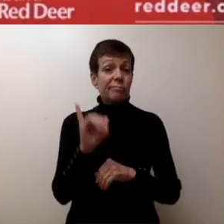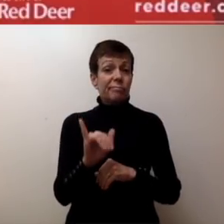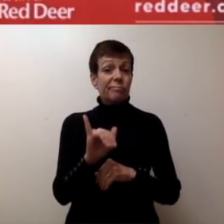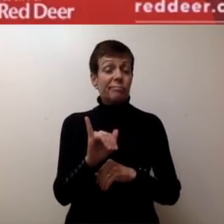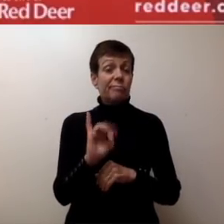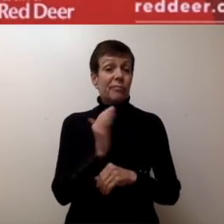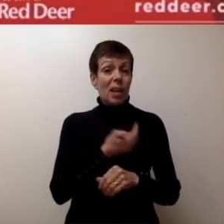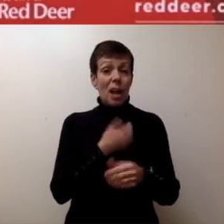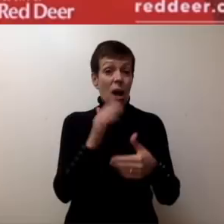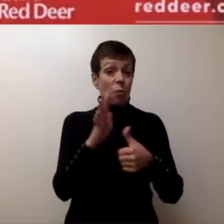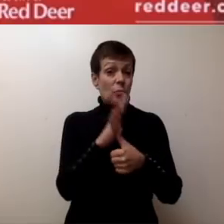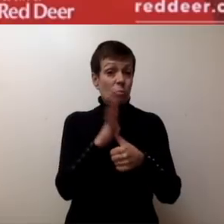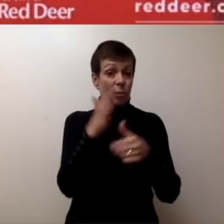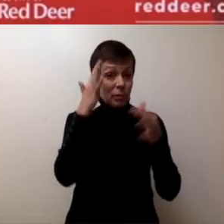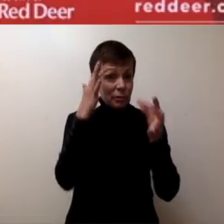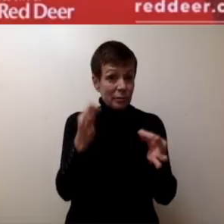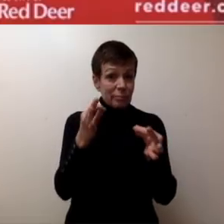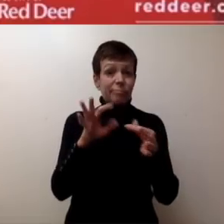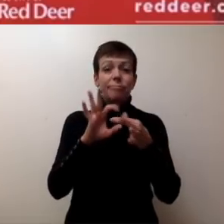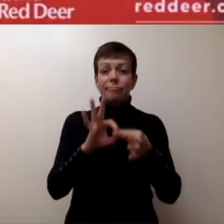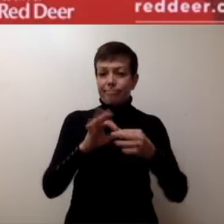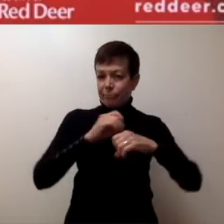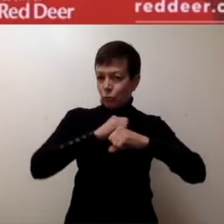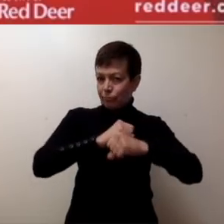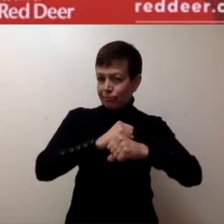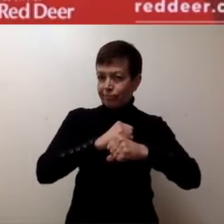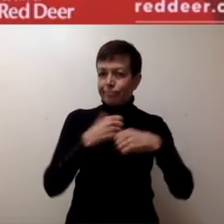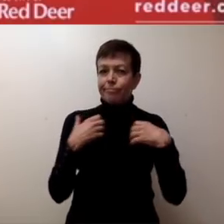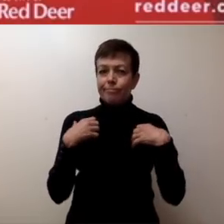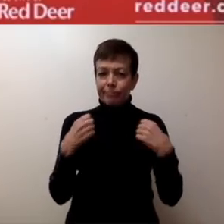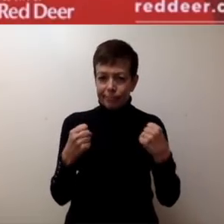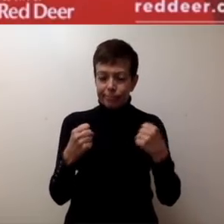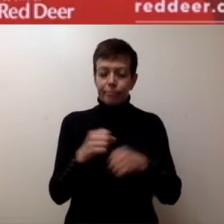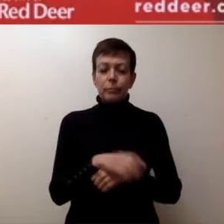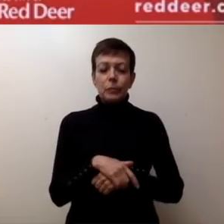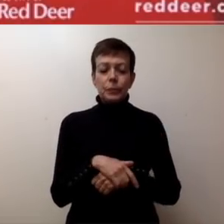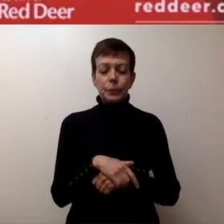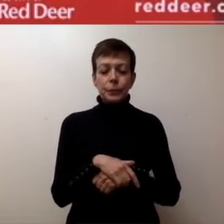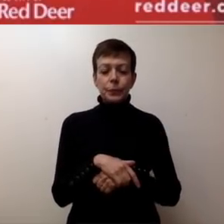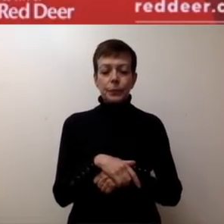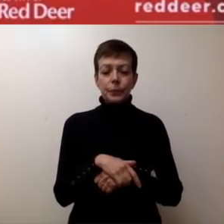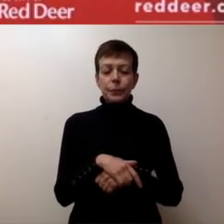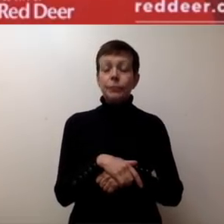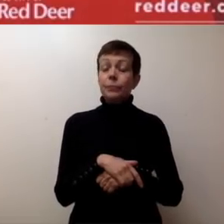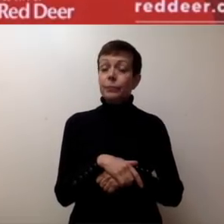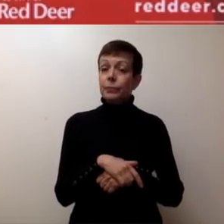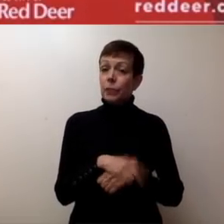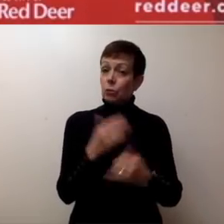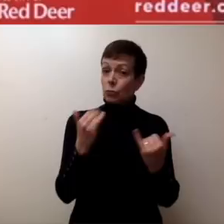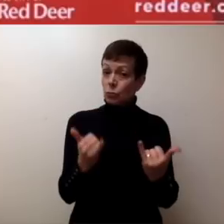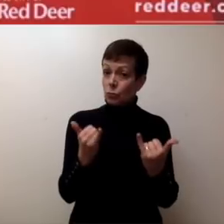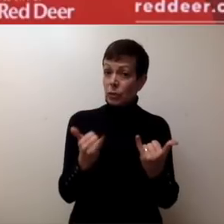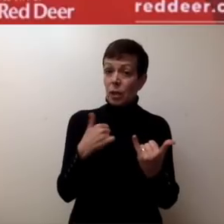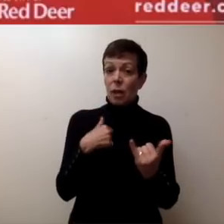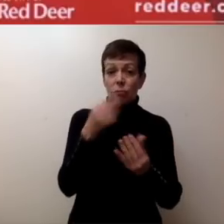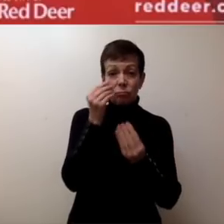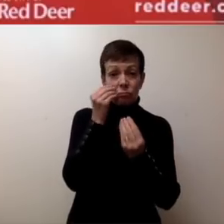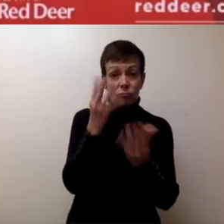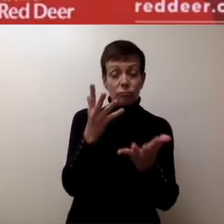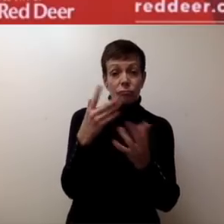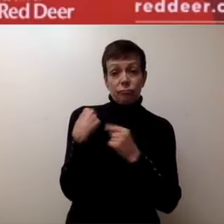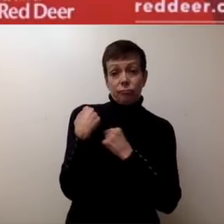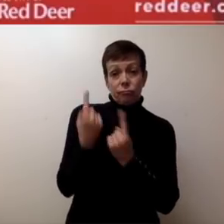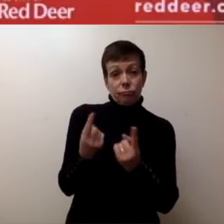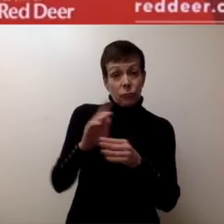made by the City of Red Deer Emergency Operations Centre. With this in mind, I share with you today that over the weekend and today,